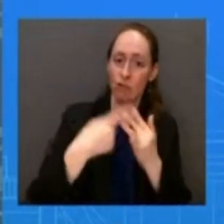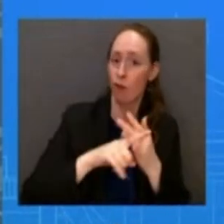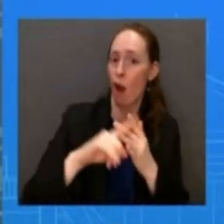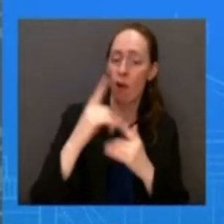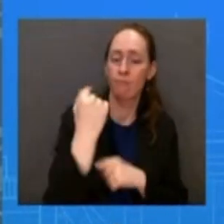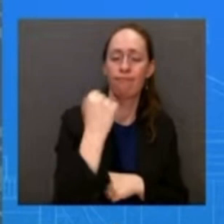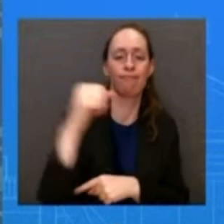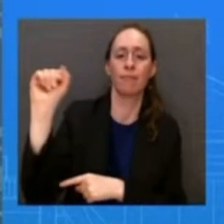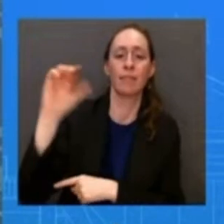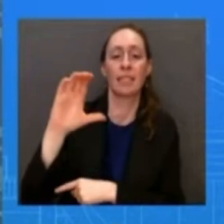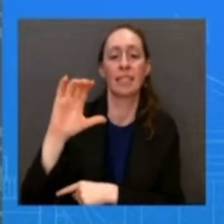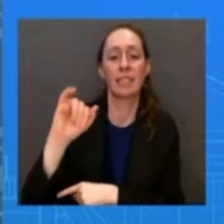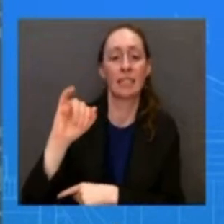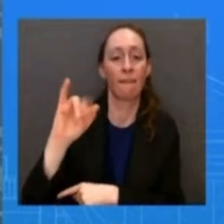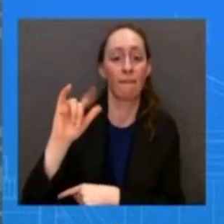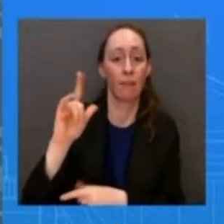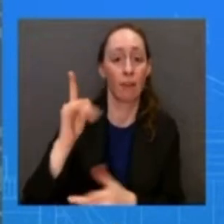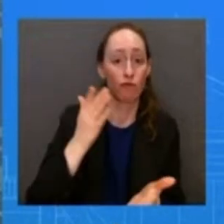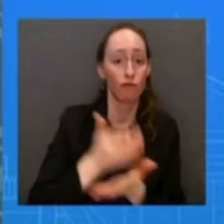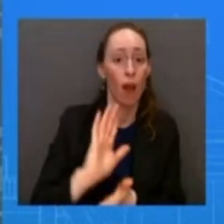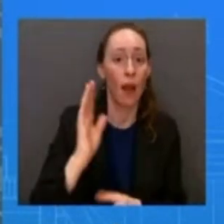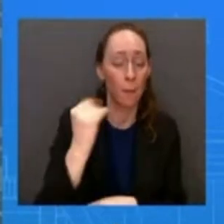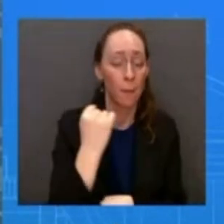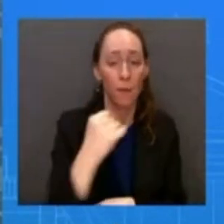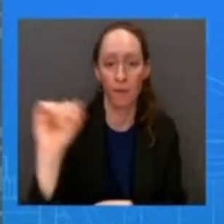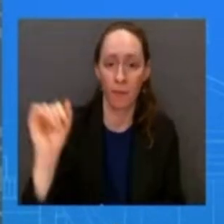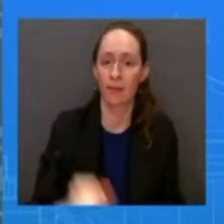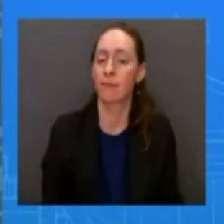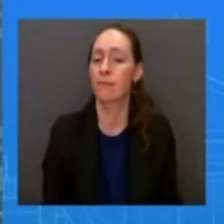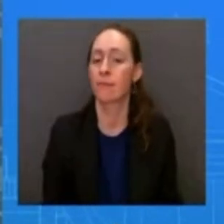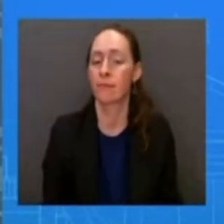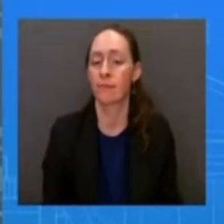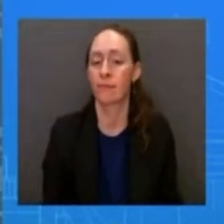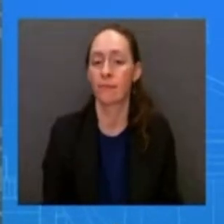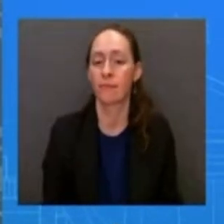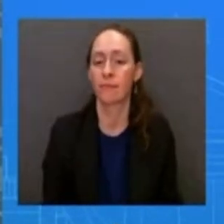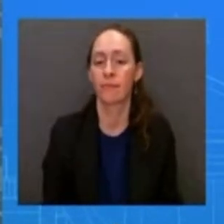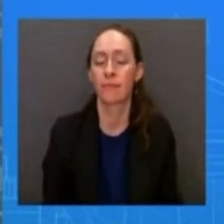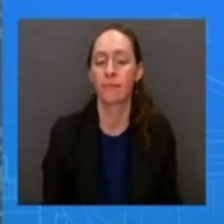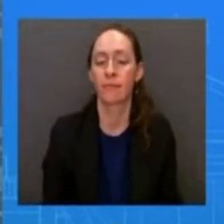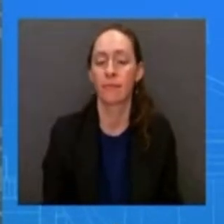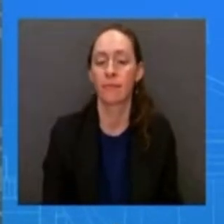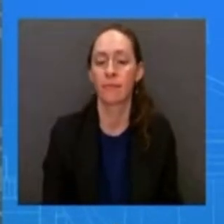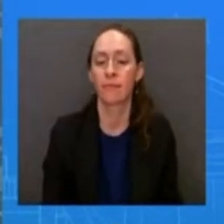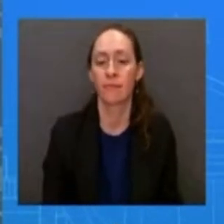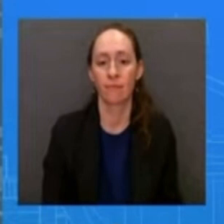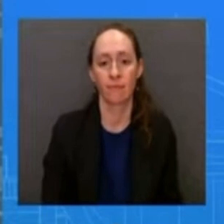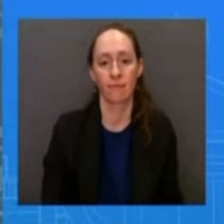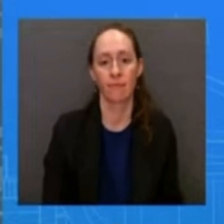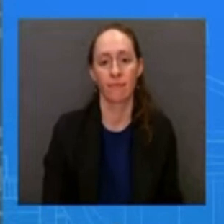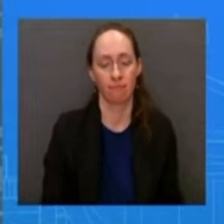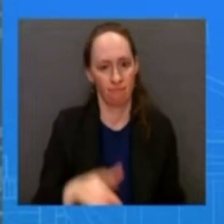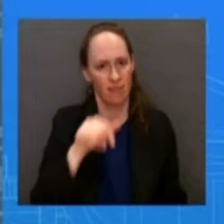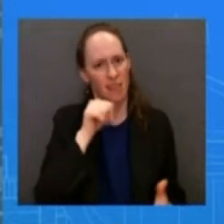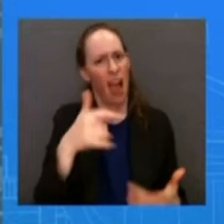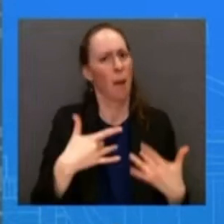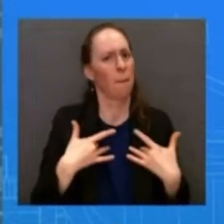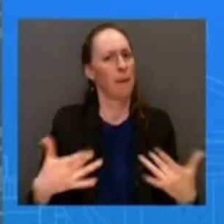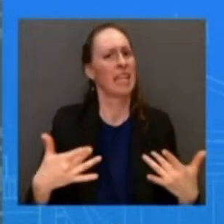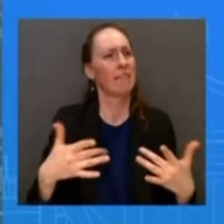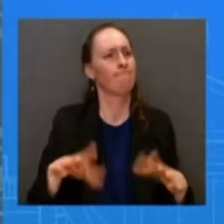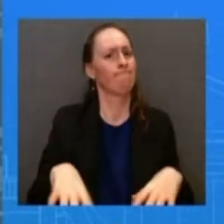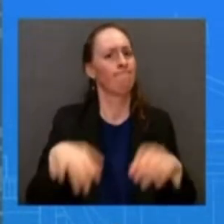only we haven't we haven't actually screened many movies so the fact that we're doing this in this month i think that sends a strong message